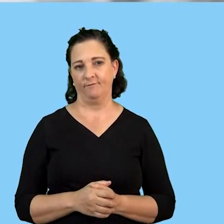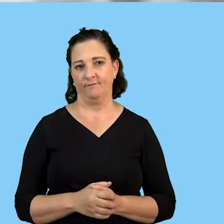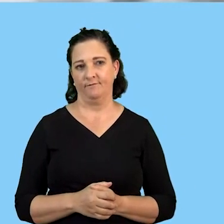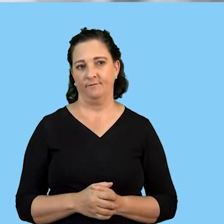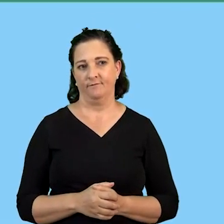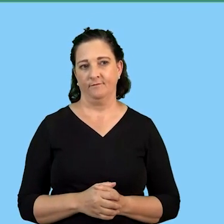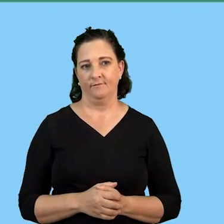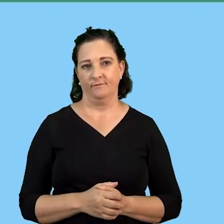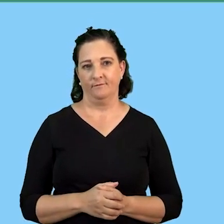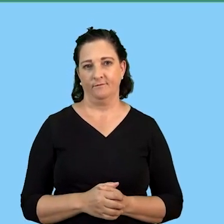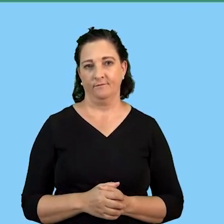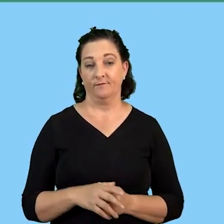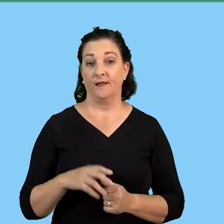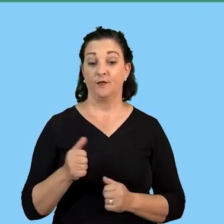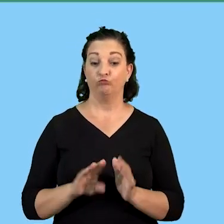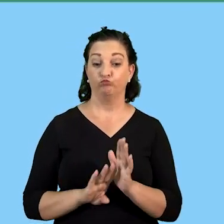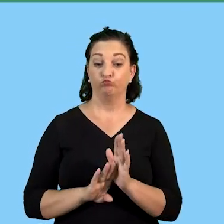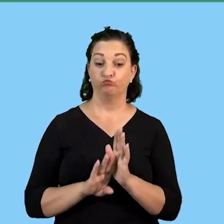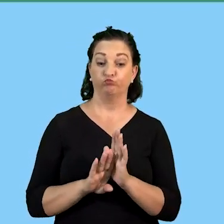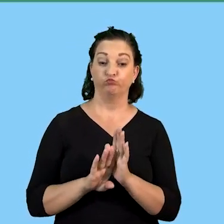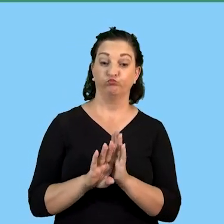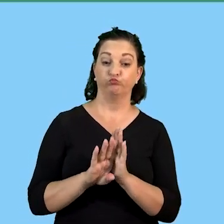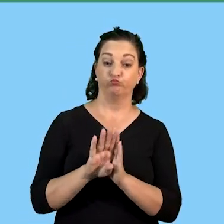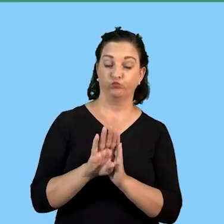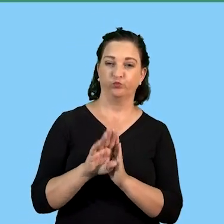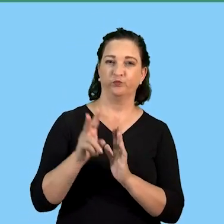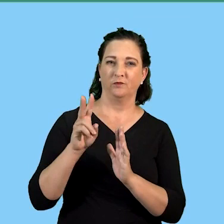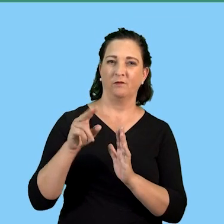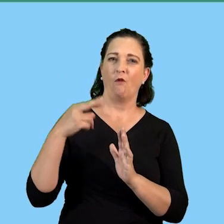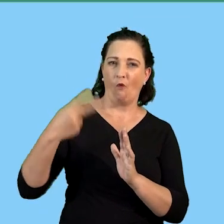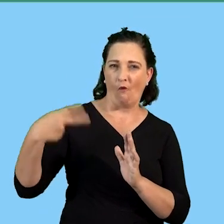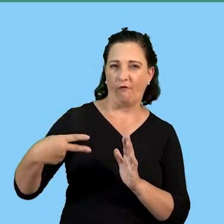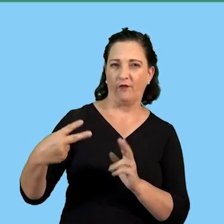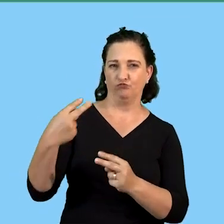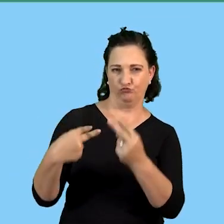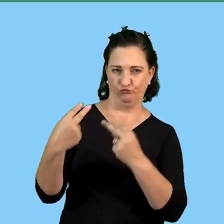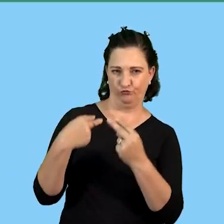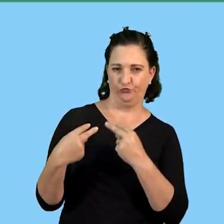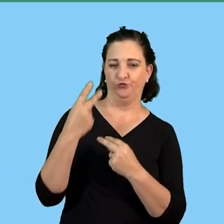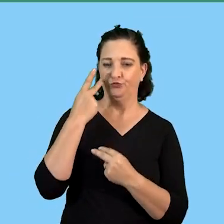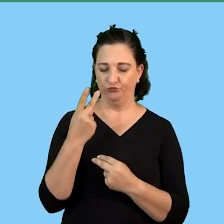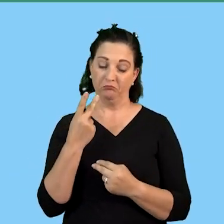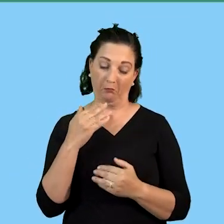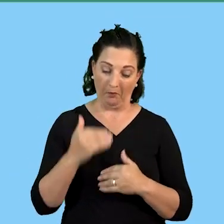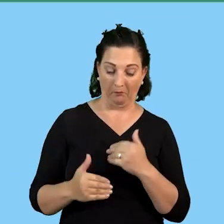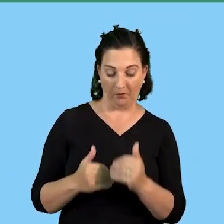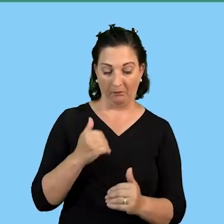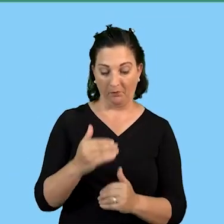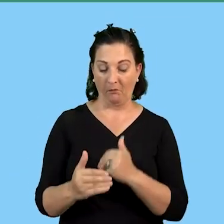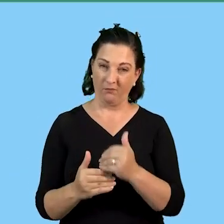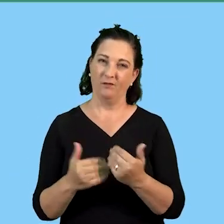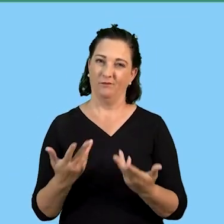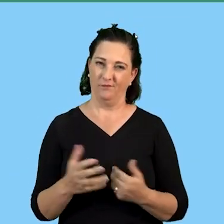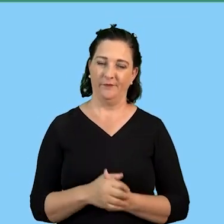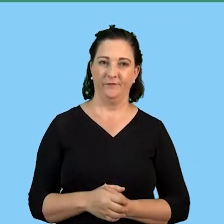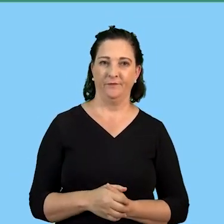review progress regular so another step of an action plan is to review the